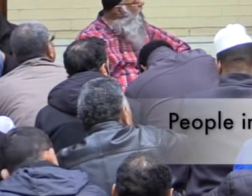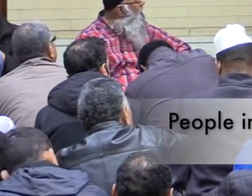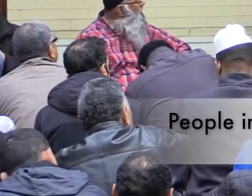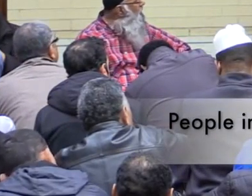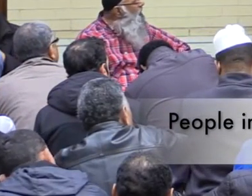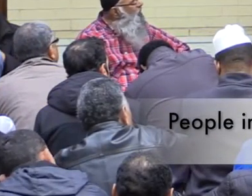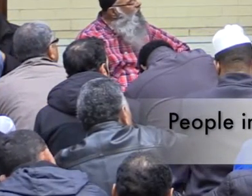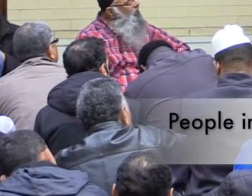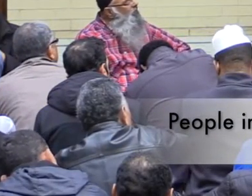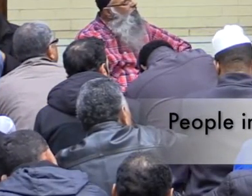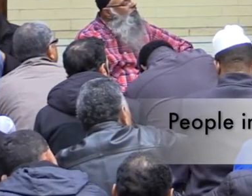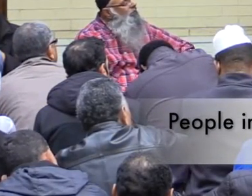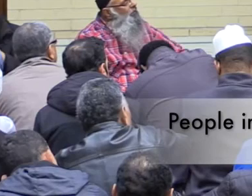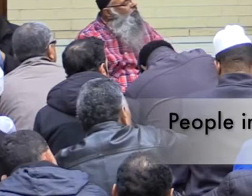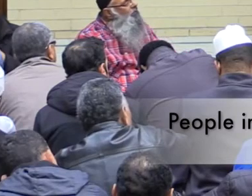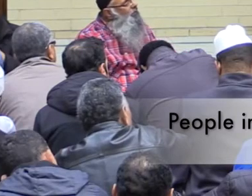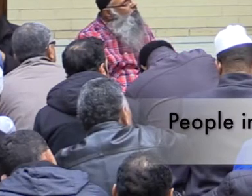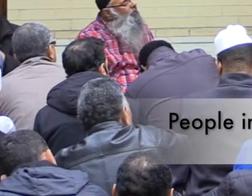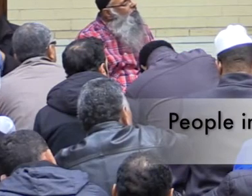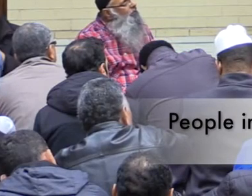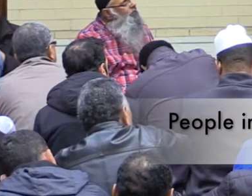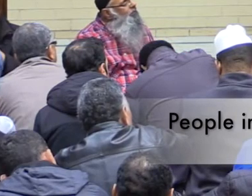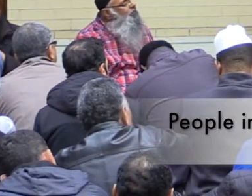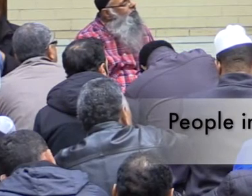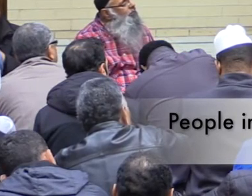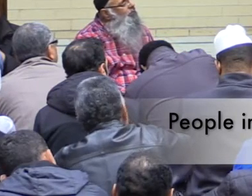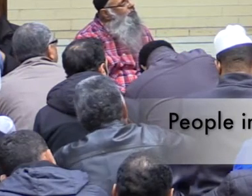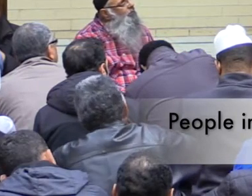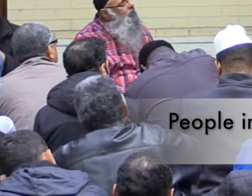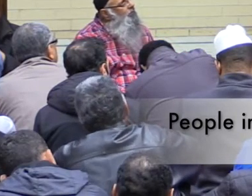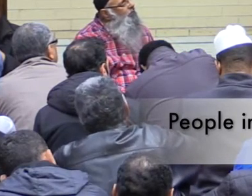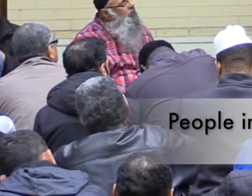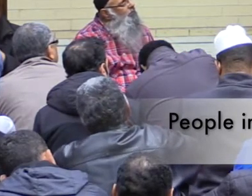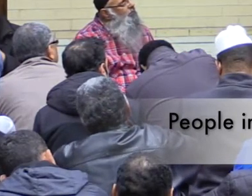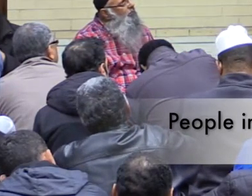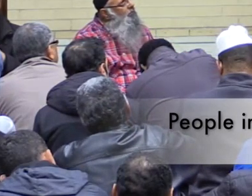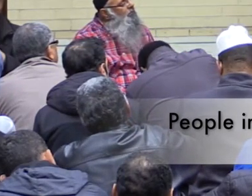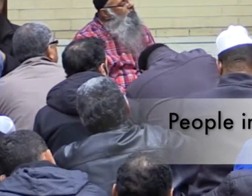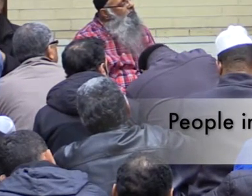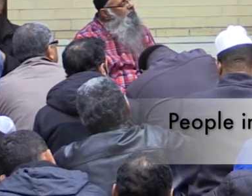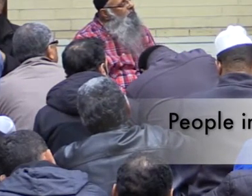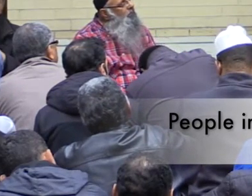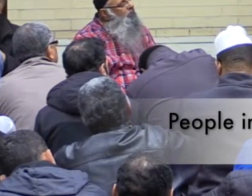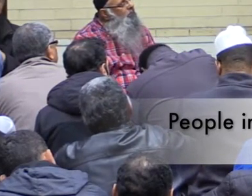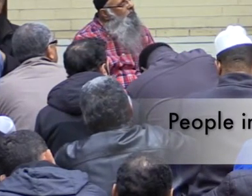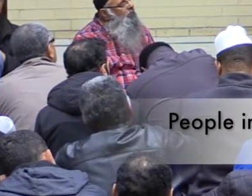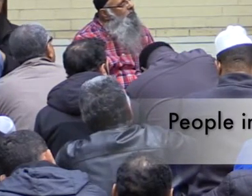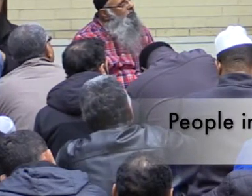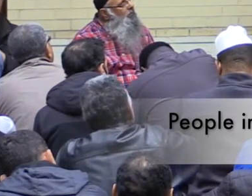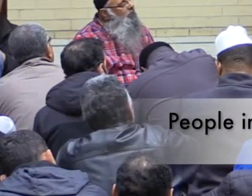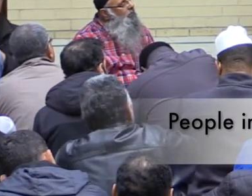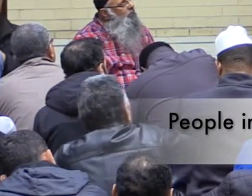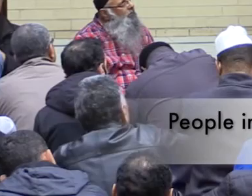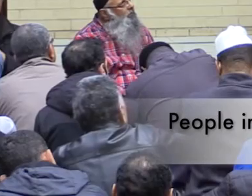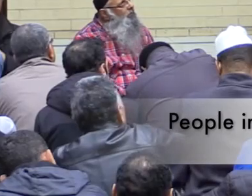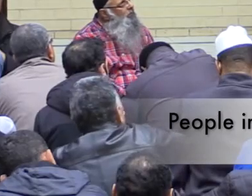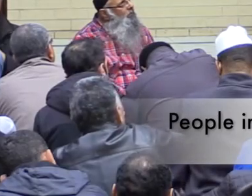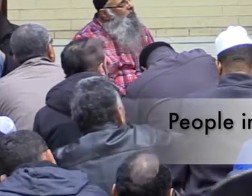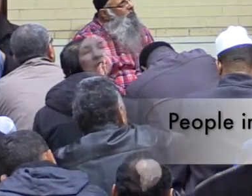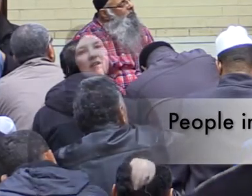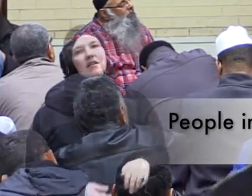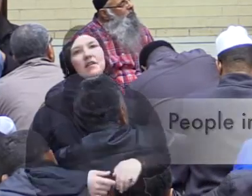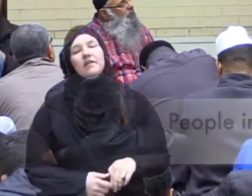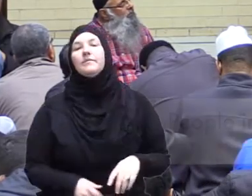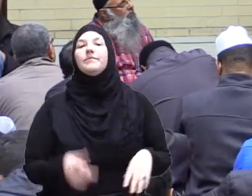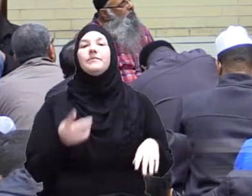and one of the communities we are covering their era is the community of the children of Israel